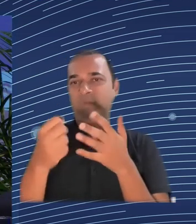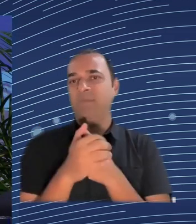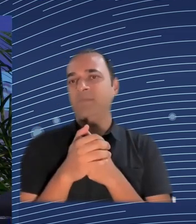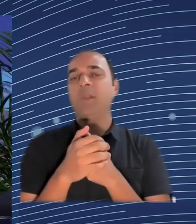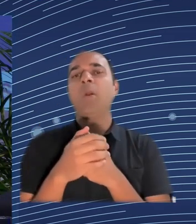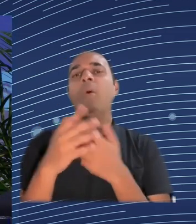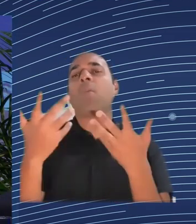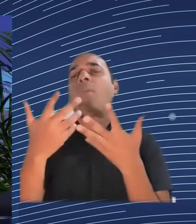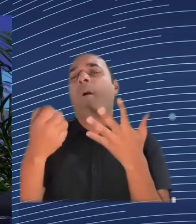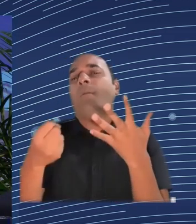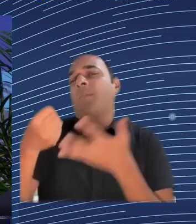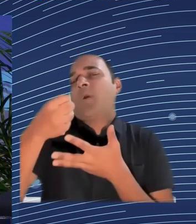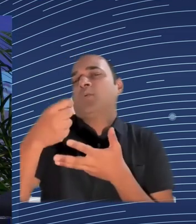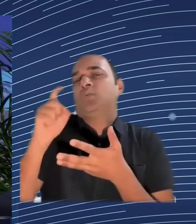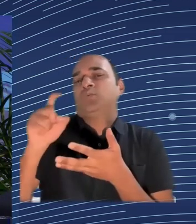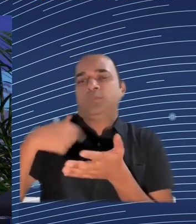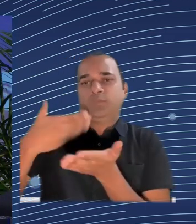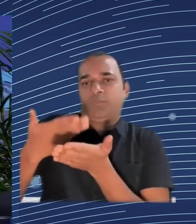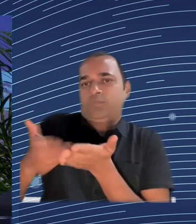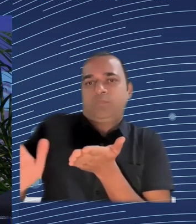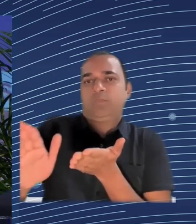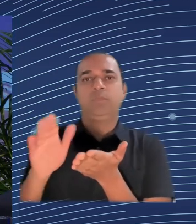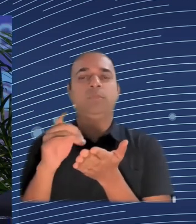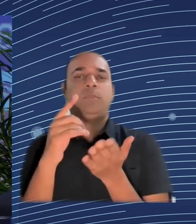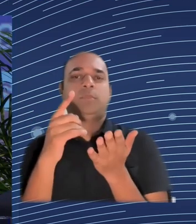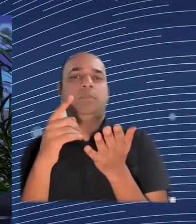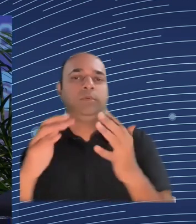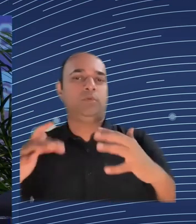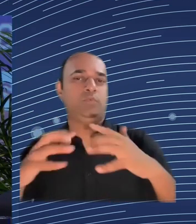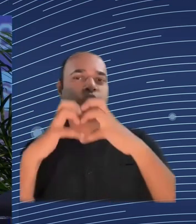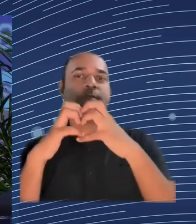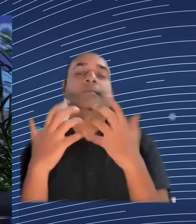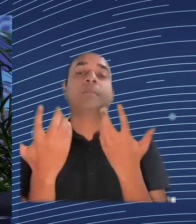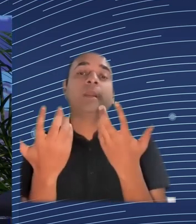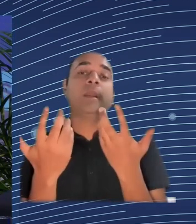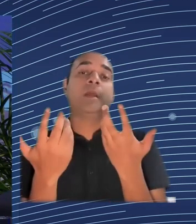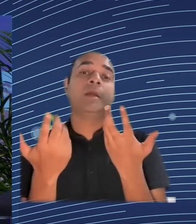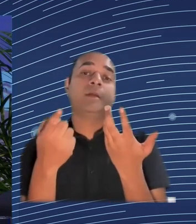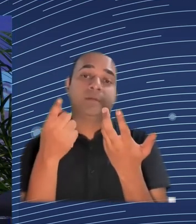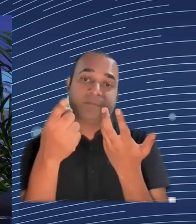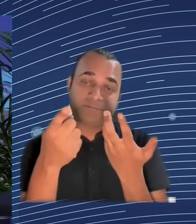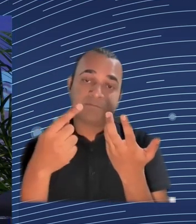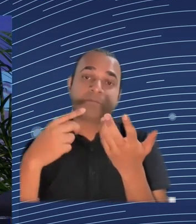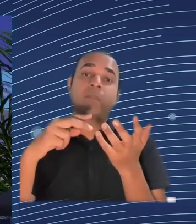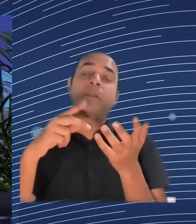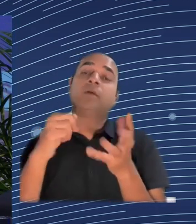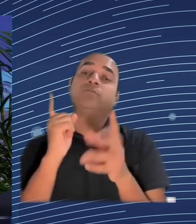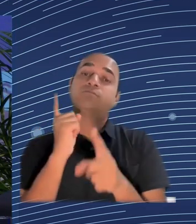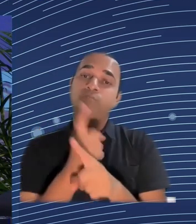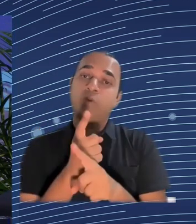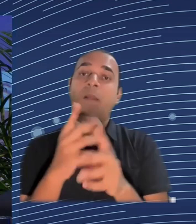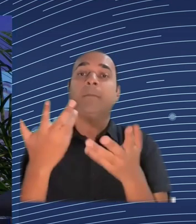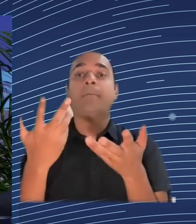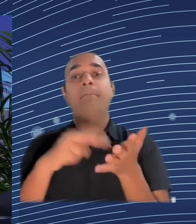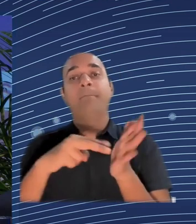not for the founding countries. Maybe not for the Western European Union. But part of what supports your optimism